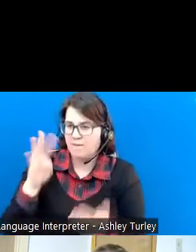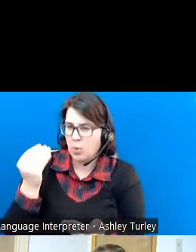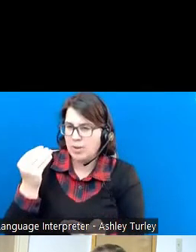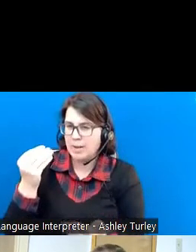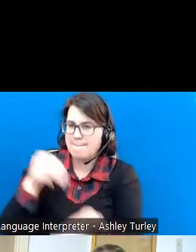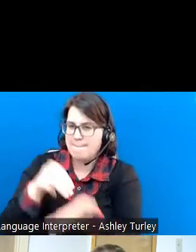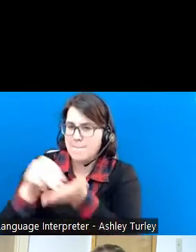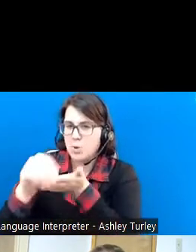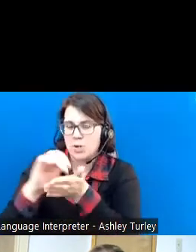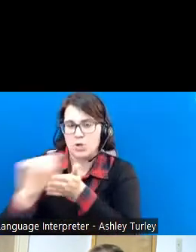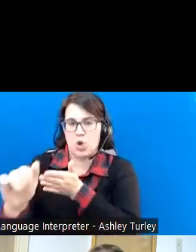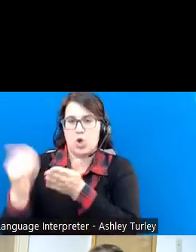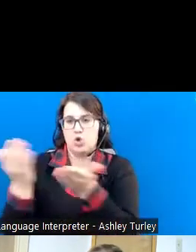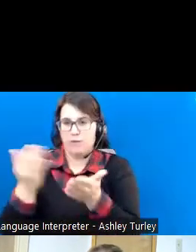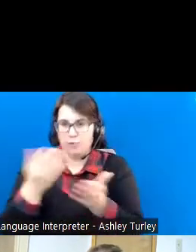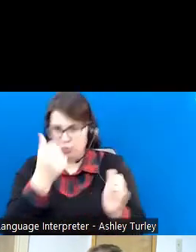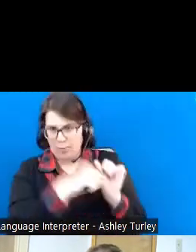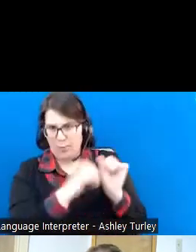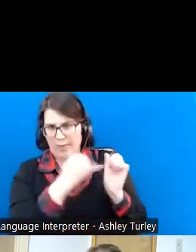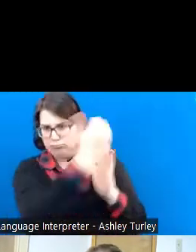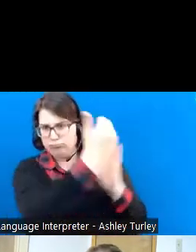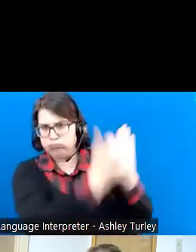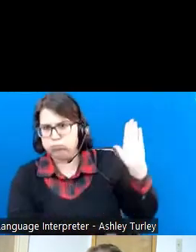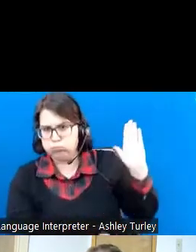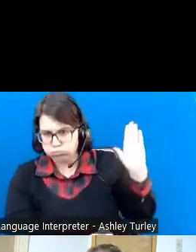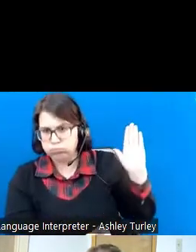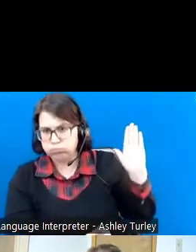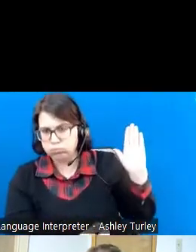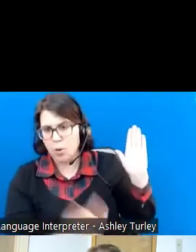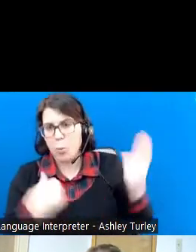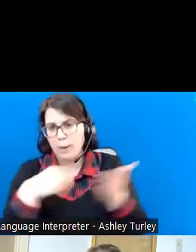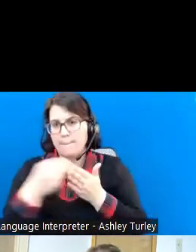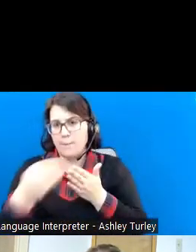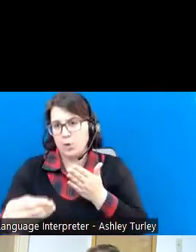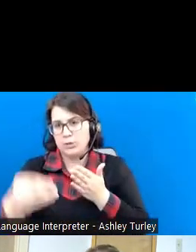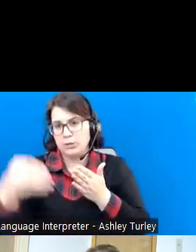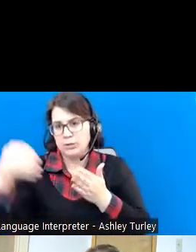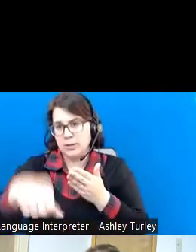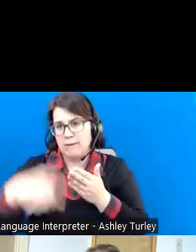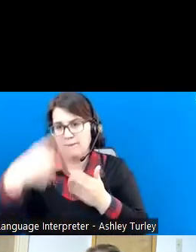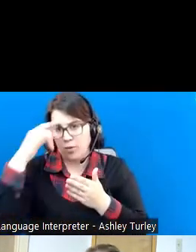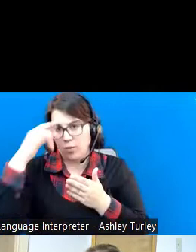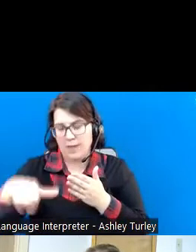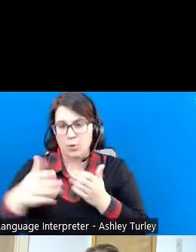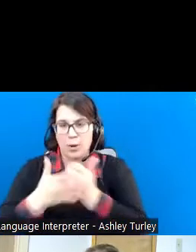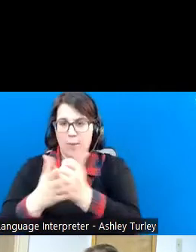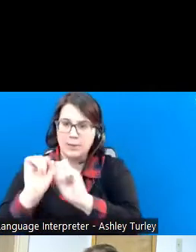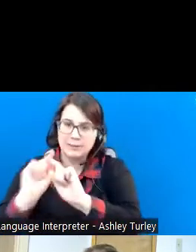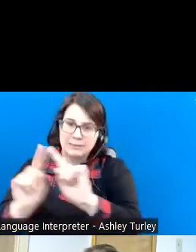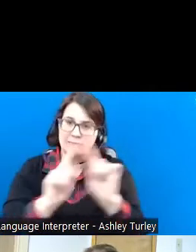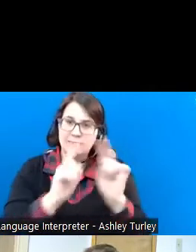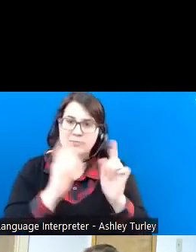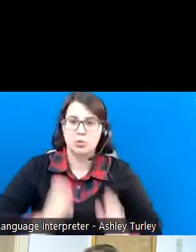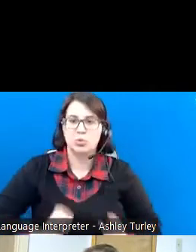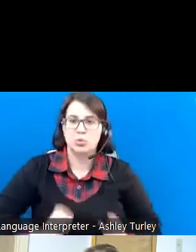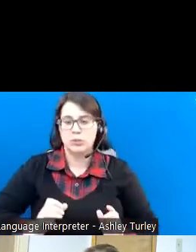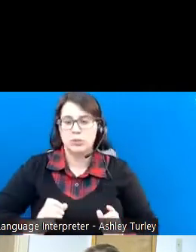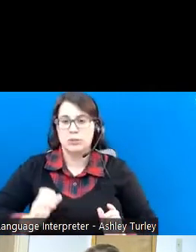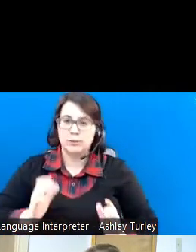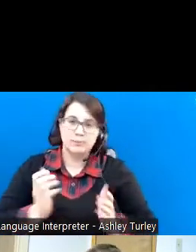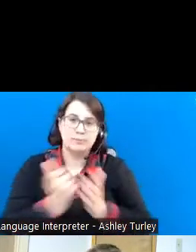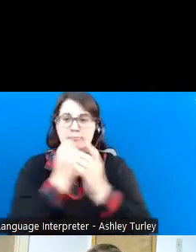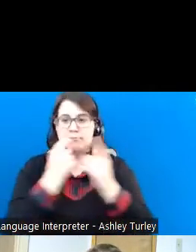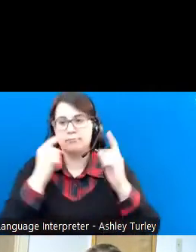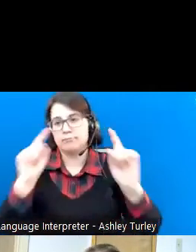services that I mentioned. And we purchased those services to help all of our consumers receive or achieve their